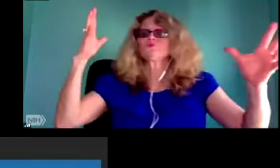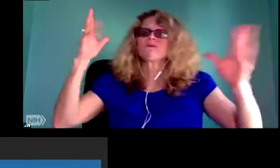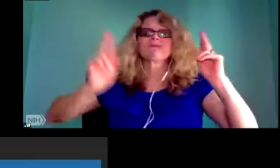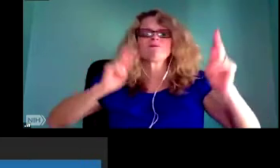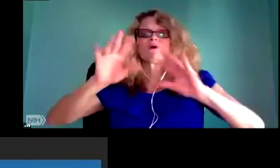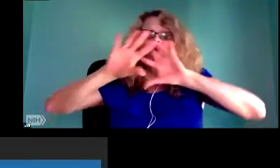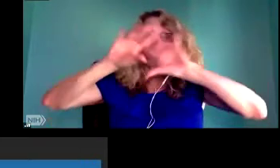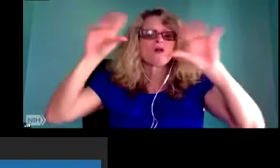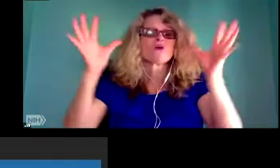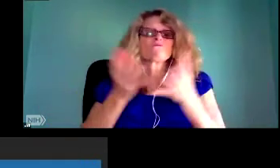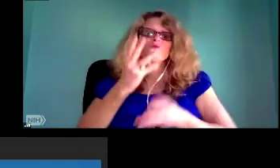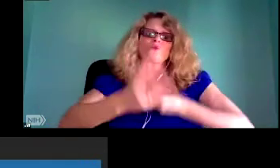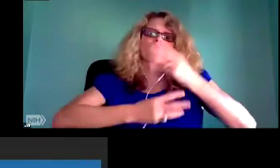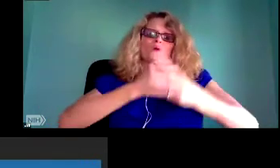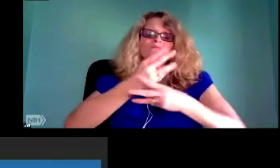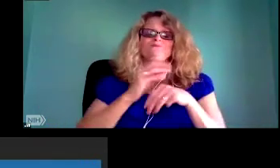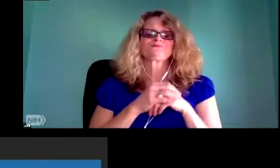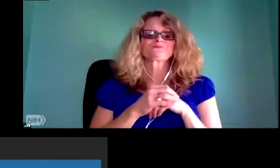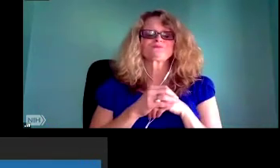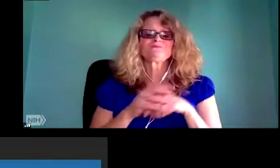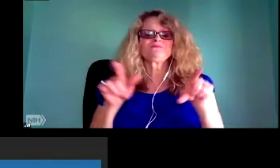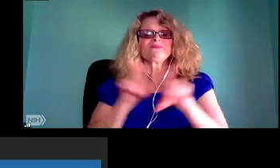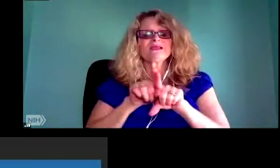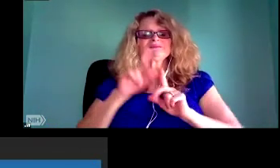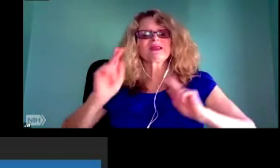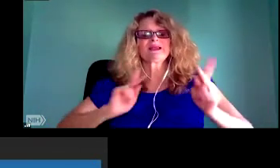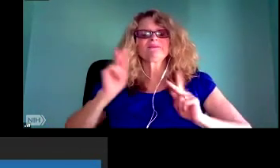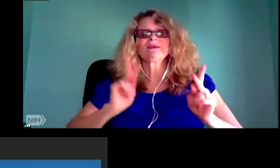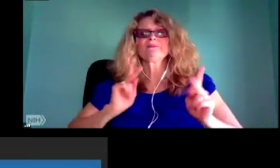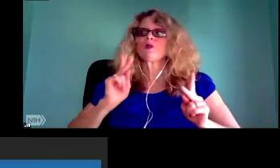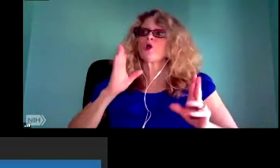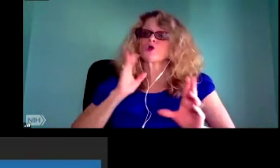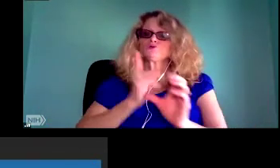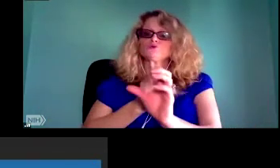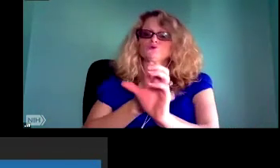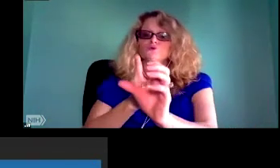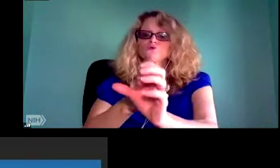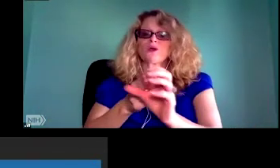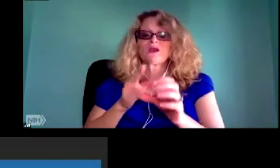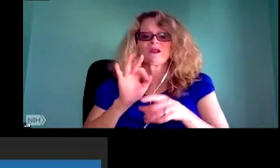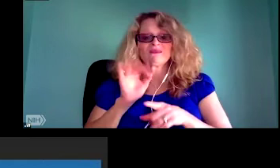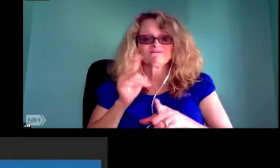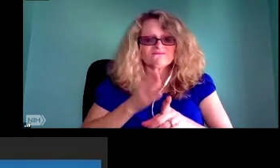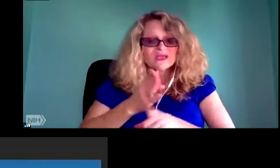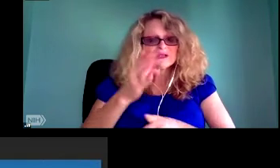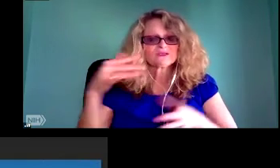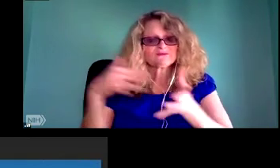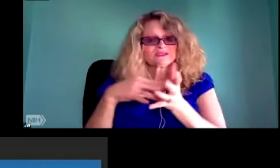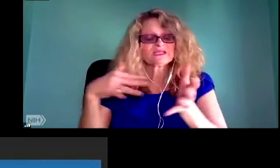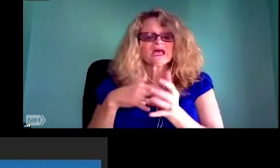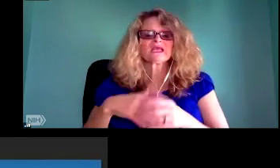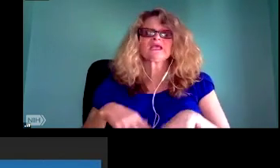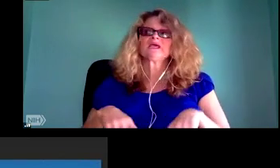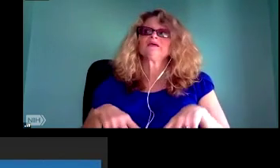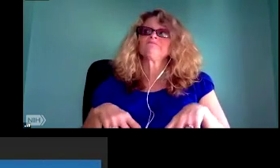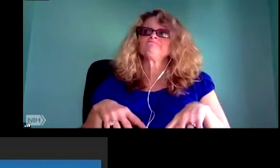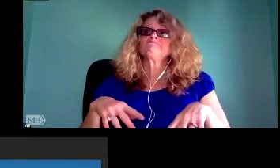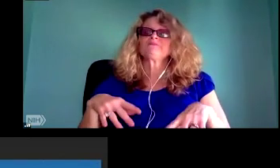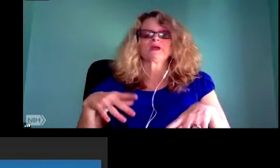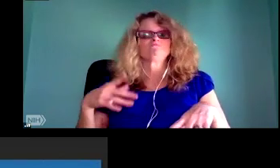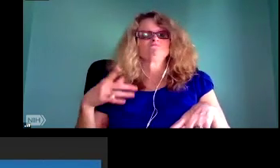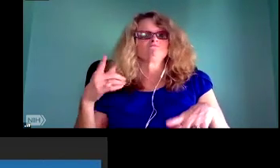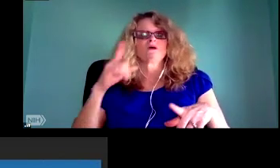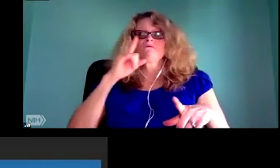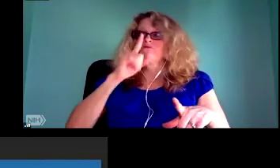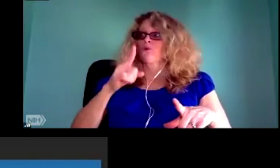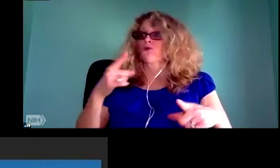is to do. So, I'm going to try to enlist your help, those of you who are watching today, to also think